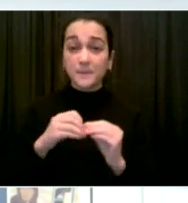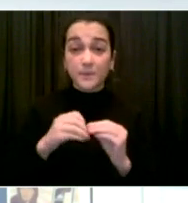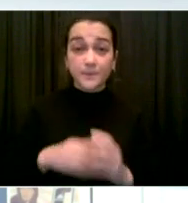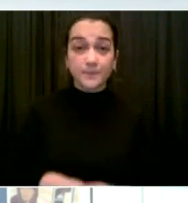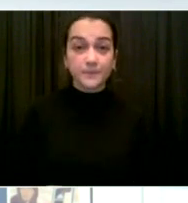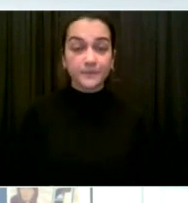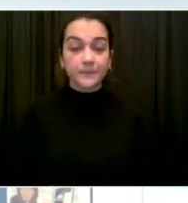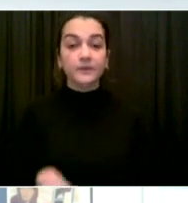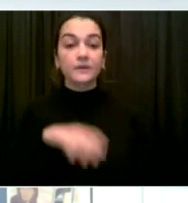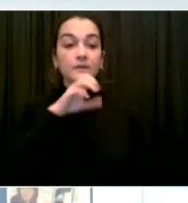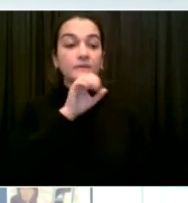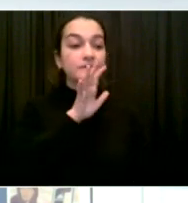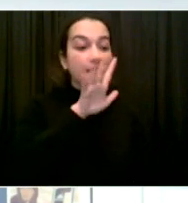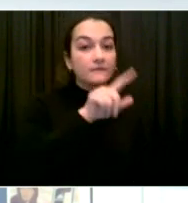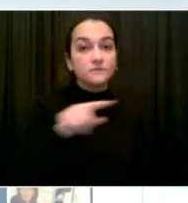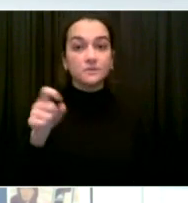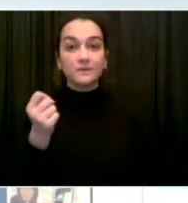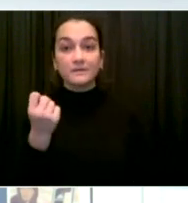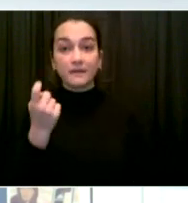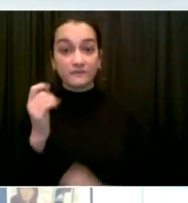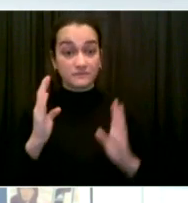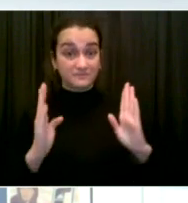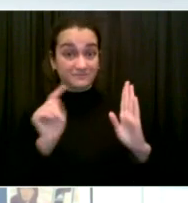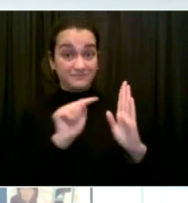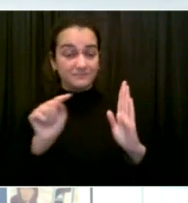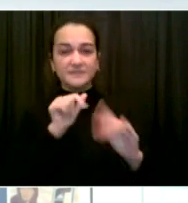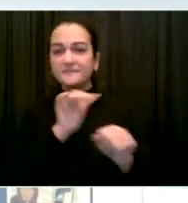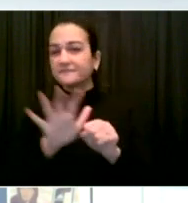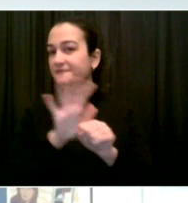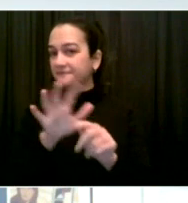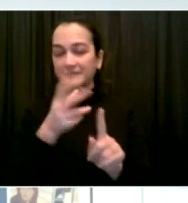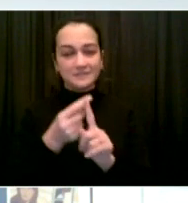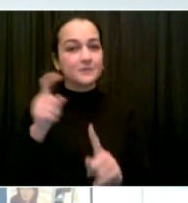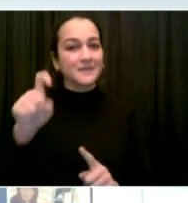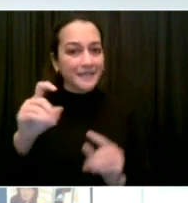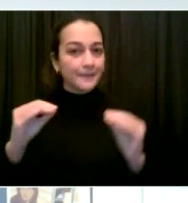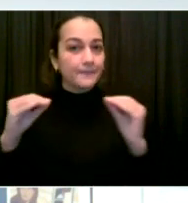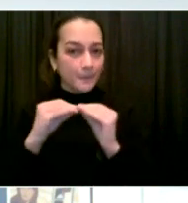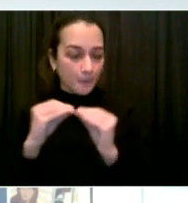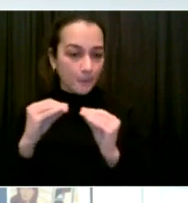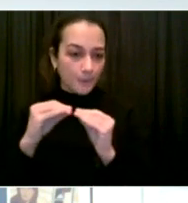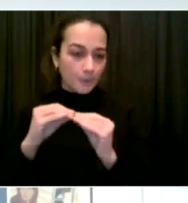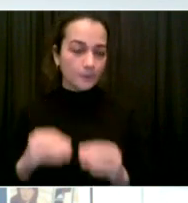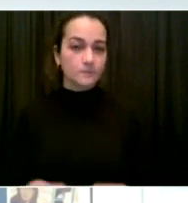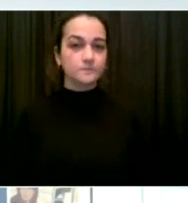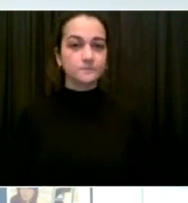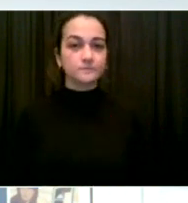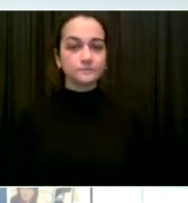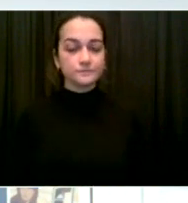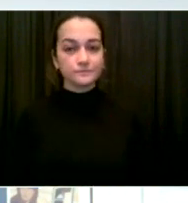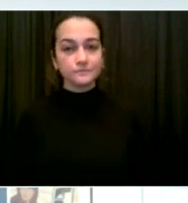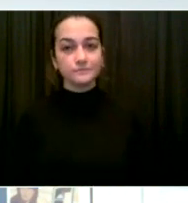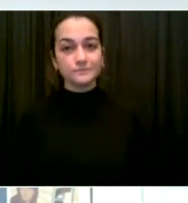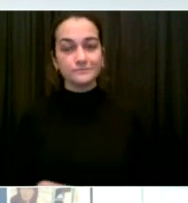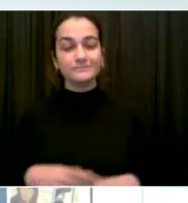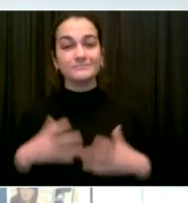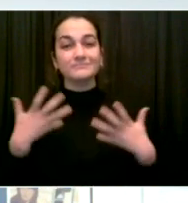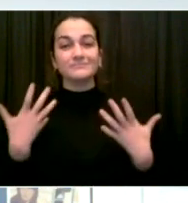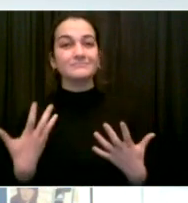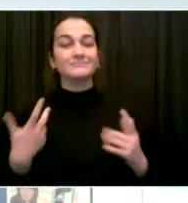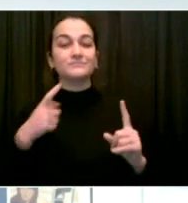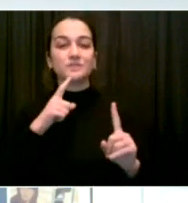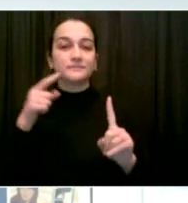line is that our schools are some of the safest places for our students as well as our staff to be.